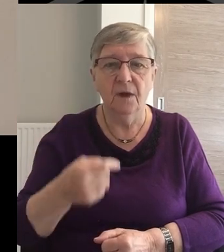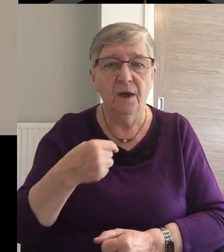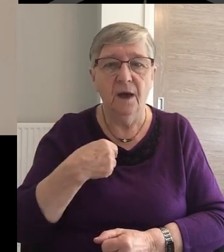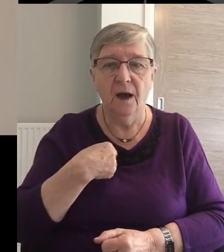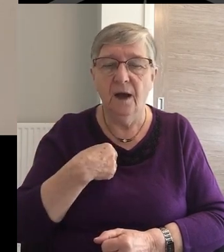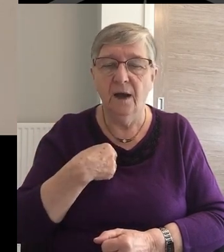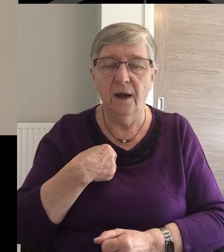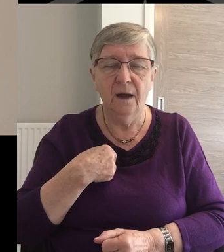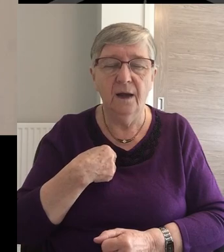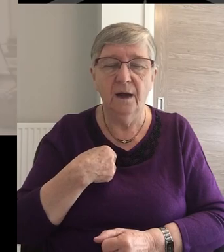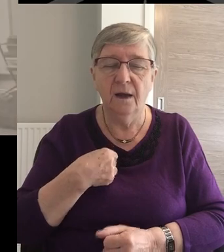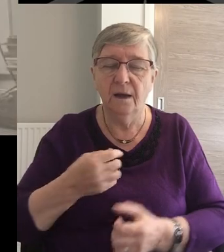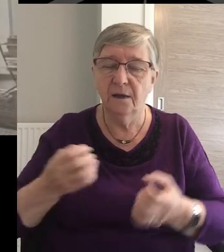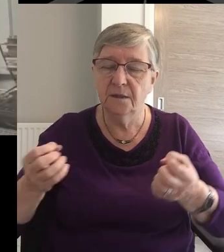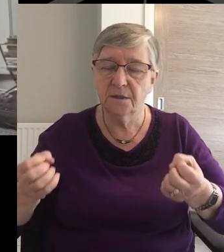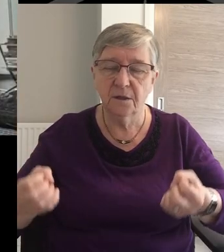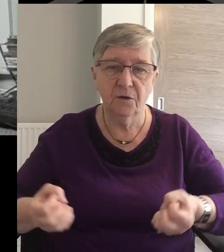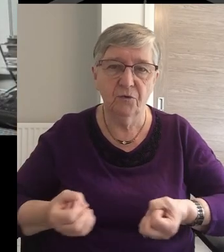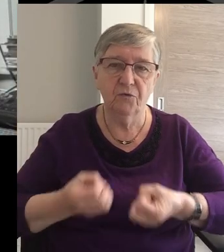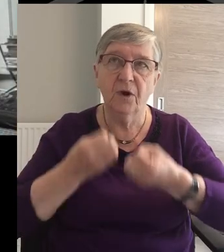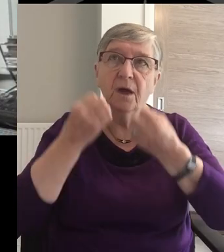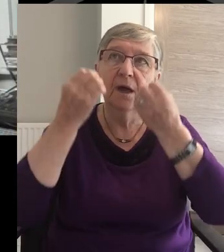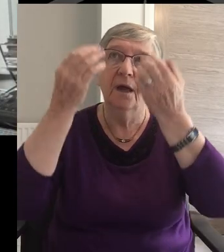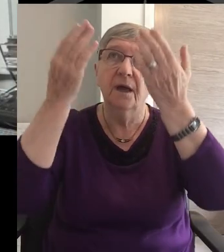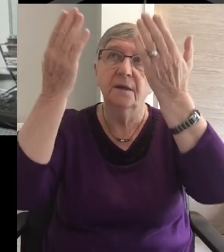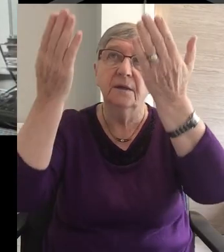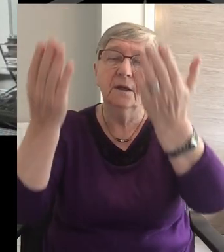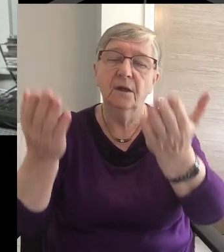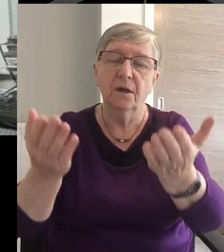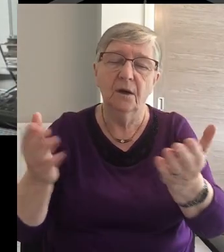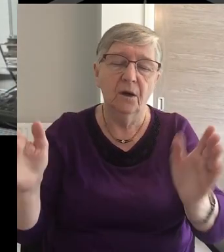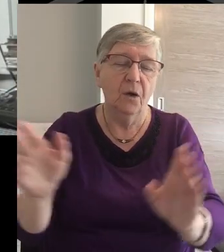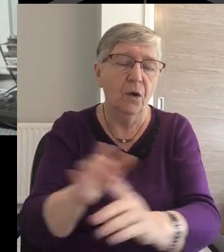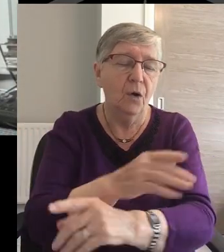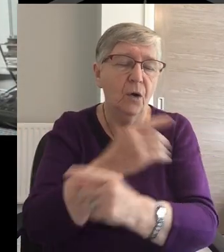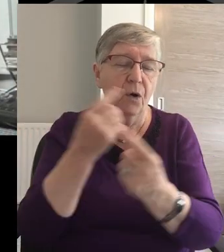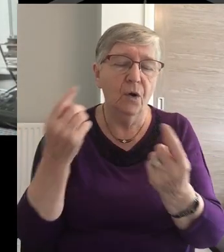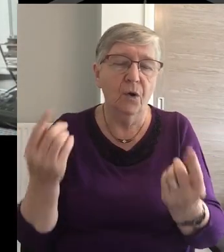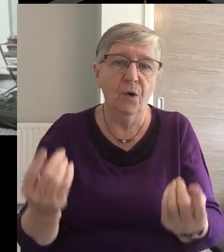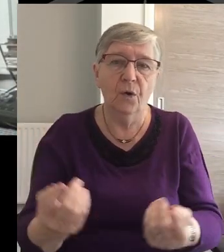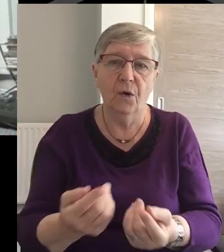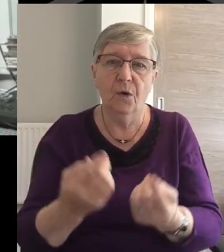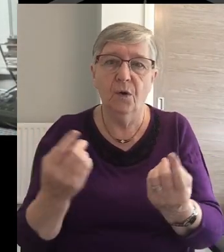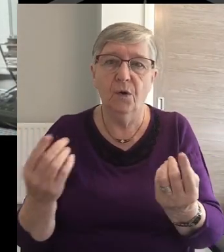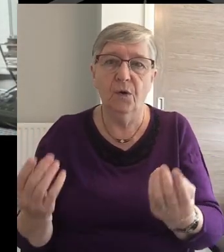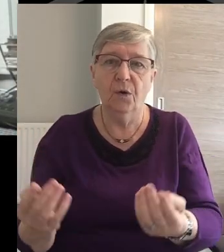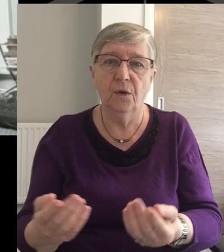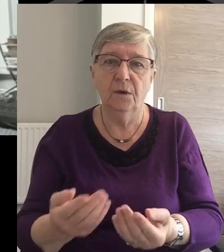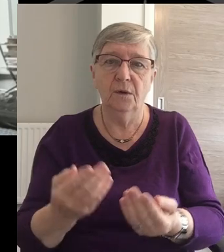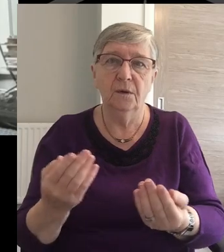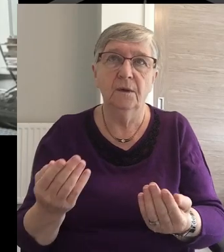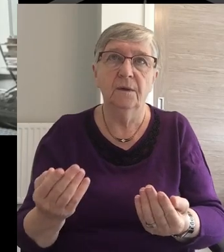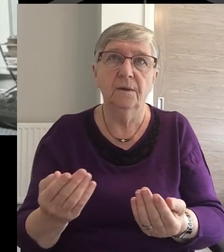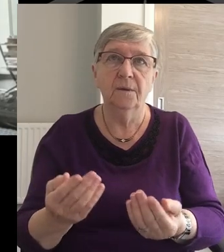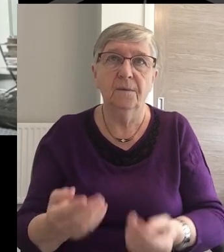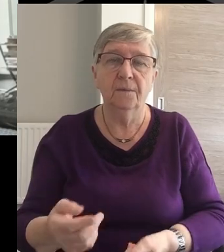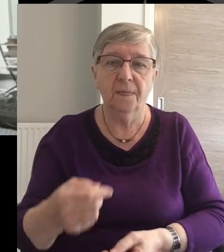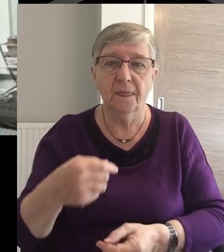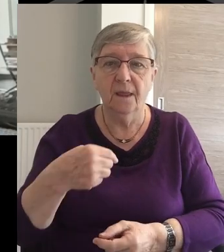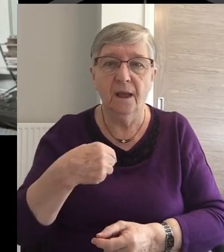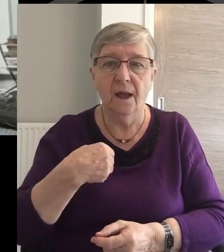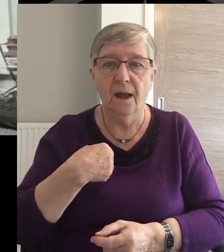live I surrender all